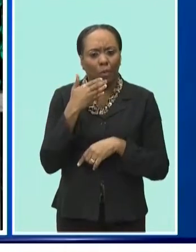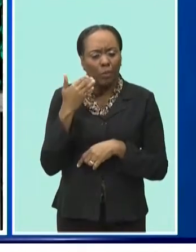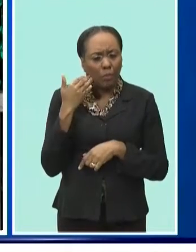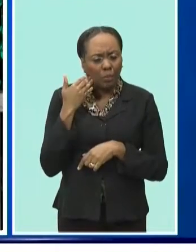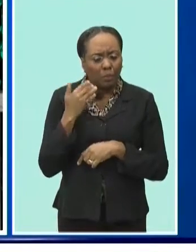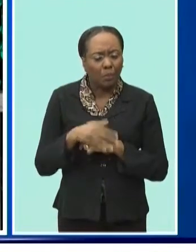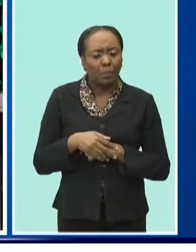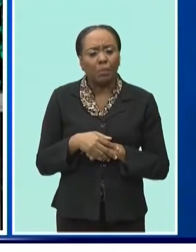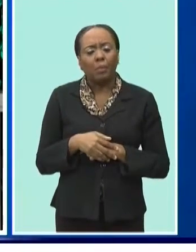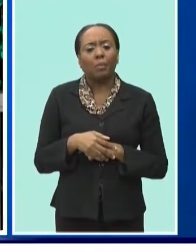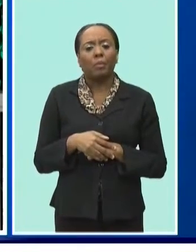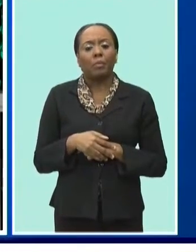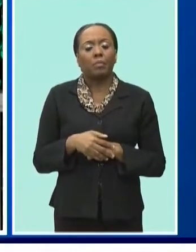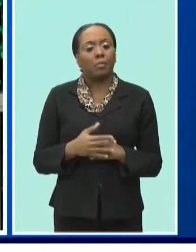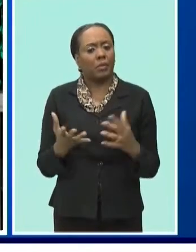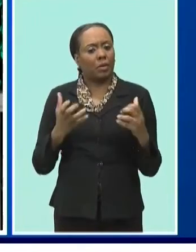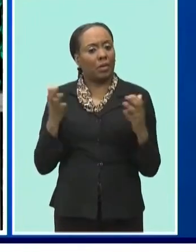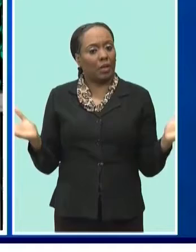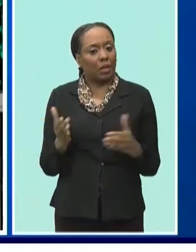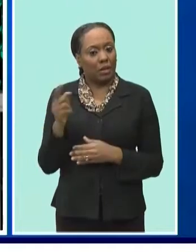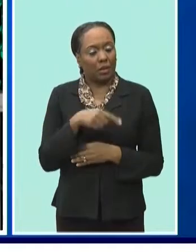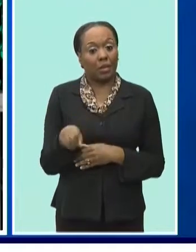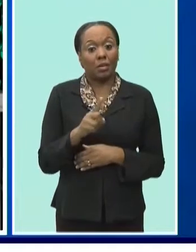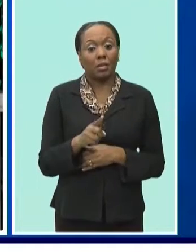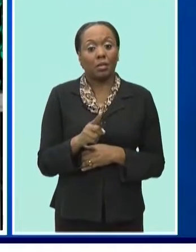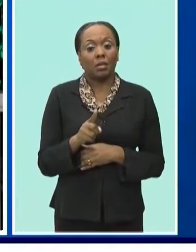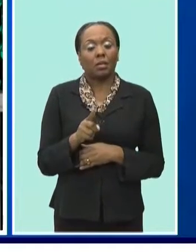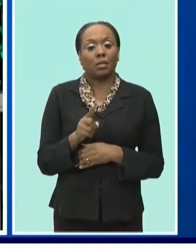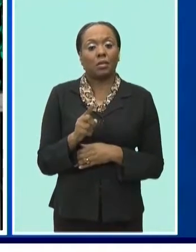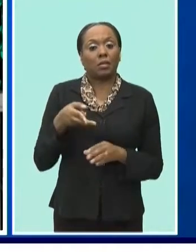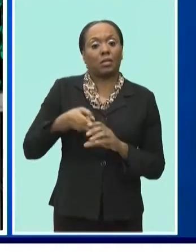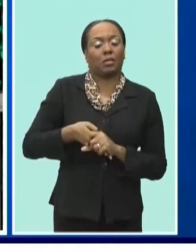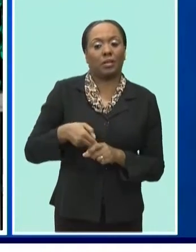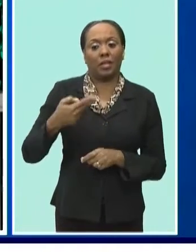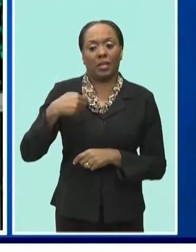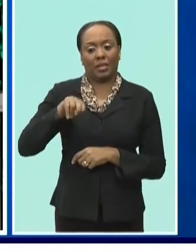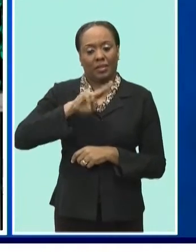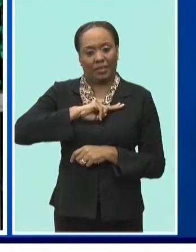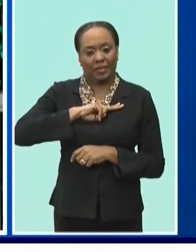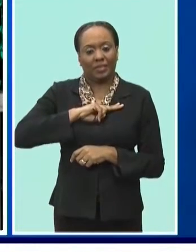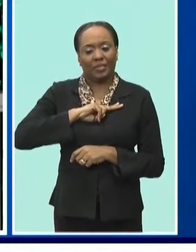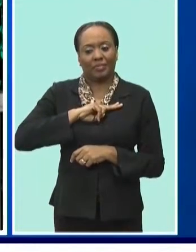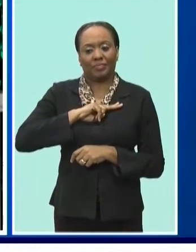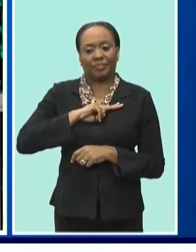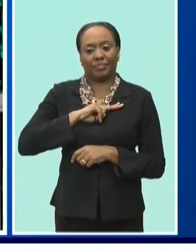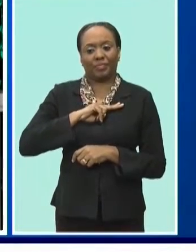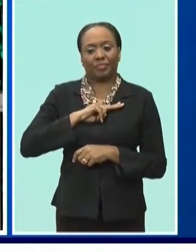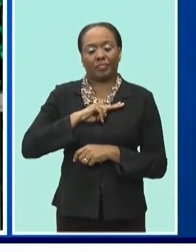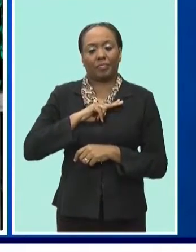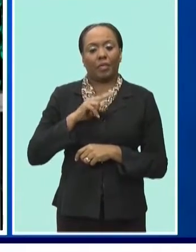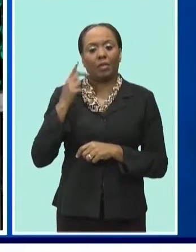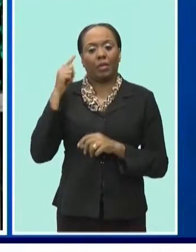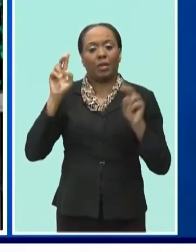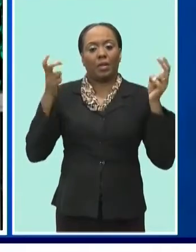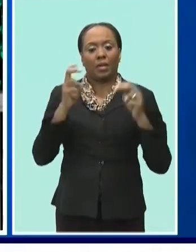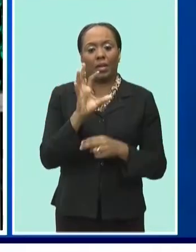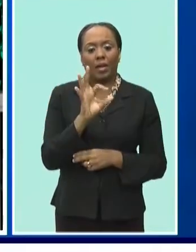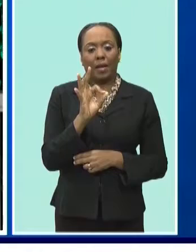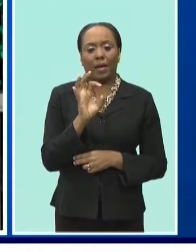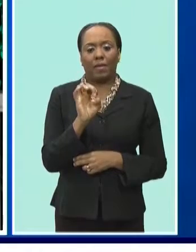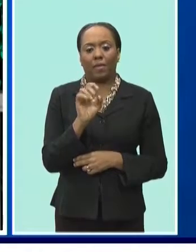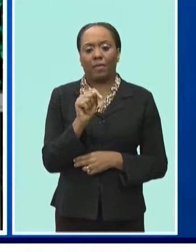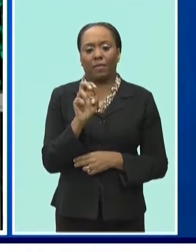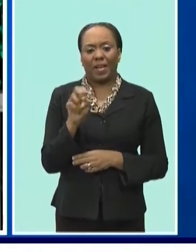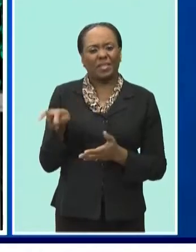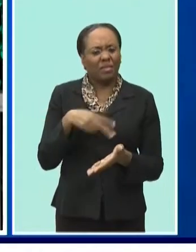want to encourage you to join us in a joint promotion of the FET calendar. And it's very